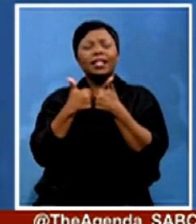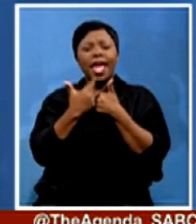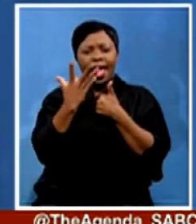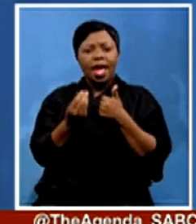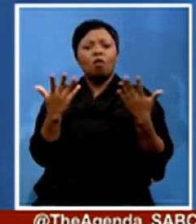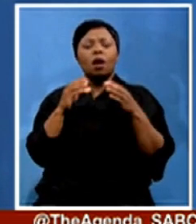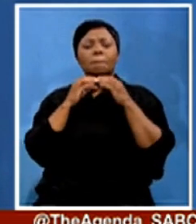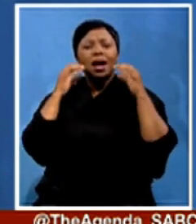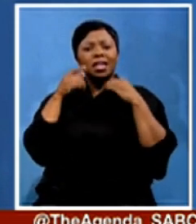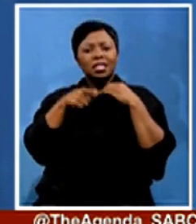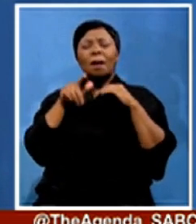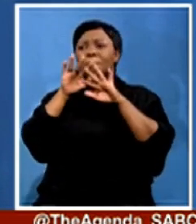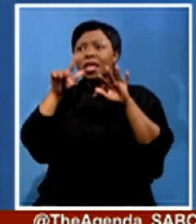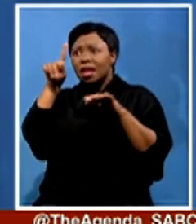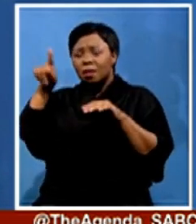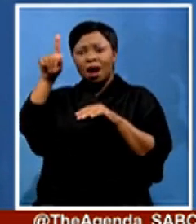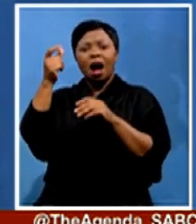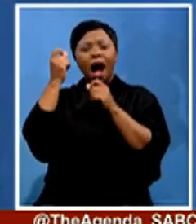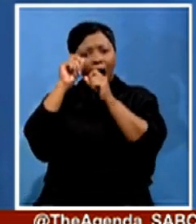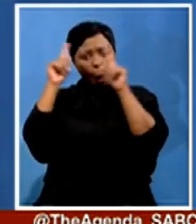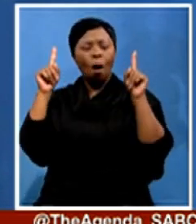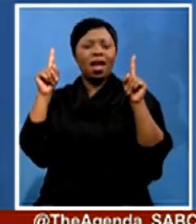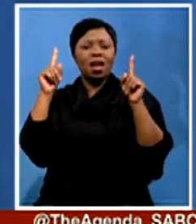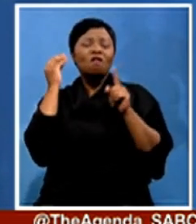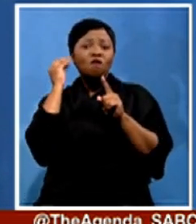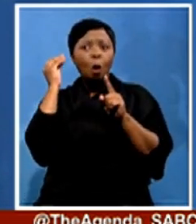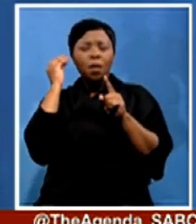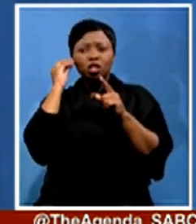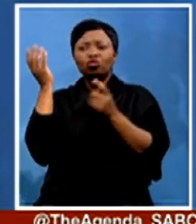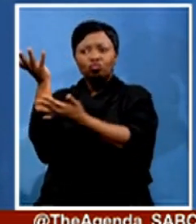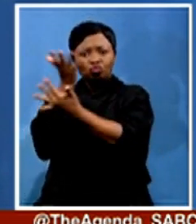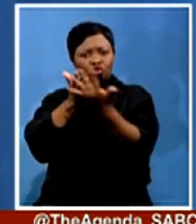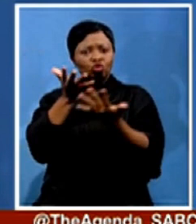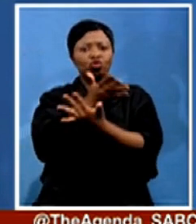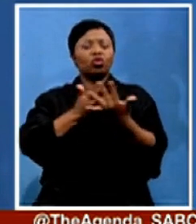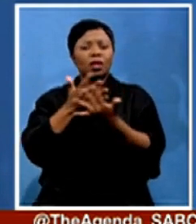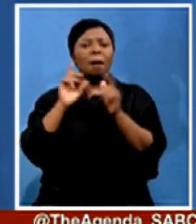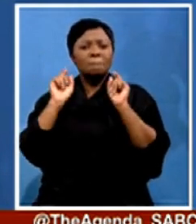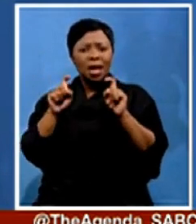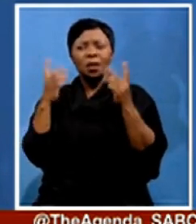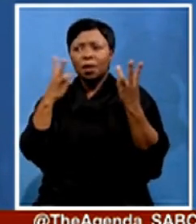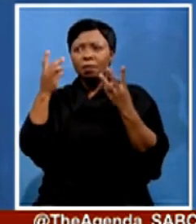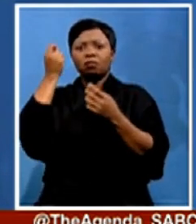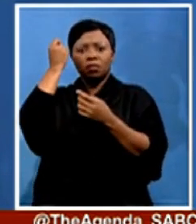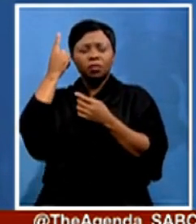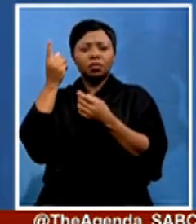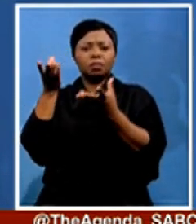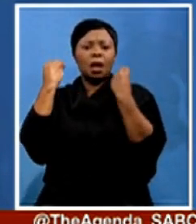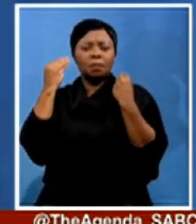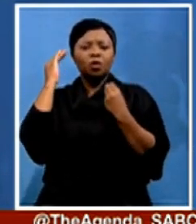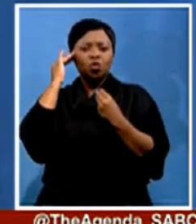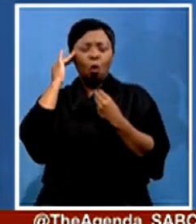must be shared. And as representatives of the people, we need to get in, understand what is happening in Mozambique.